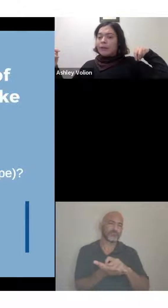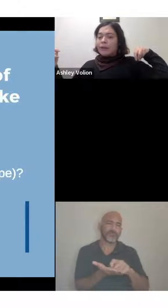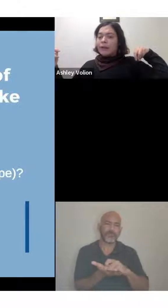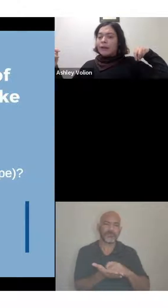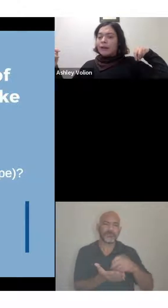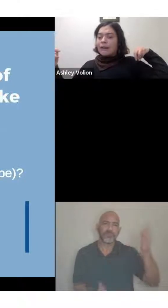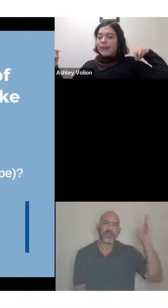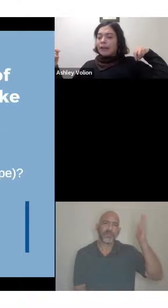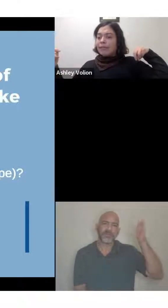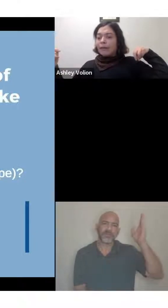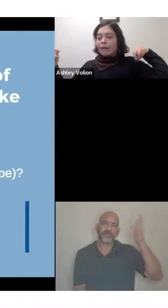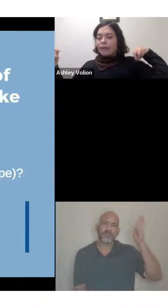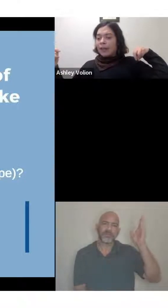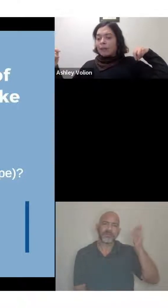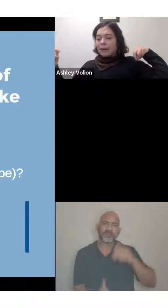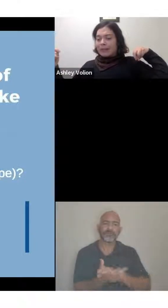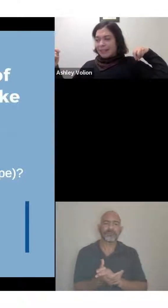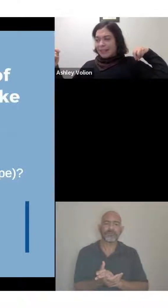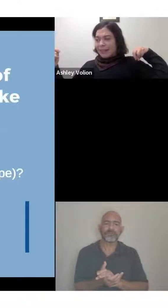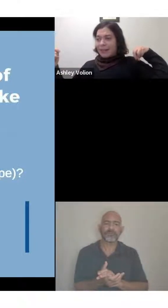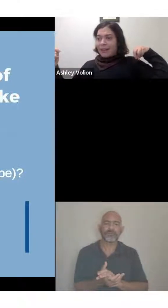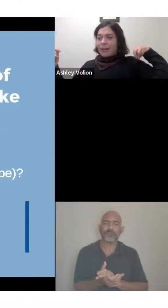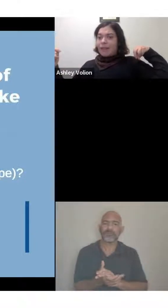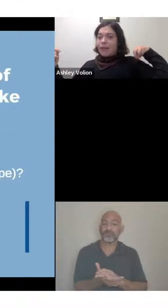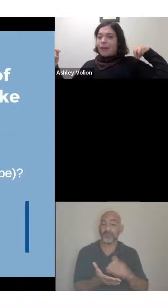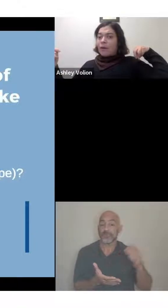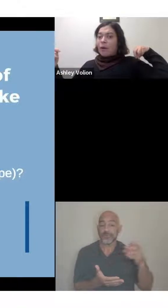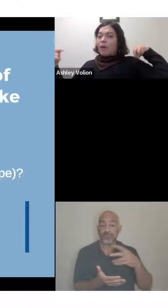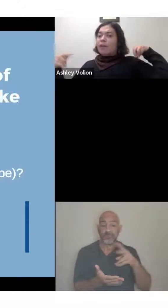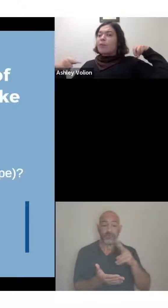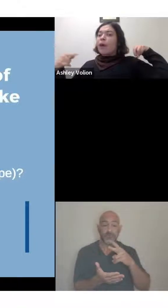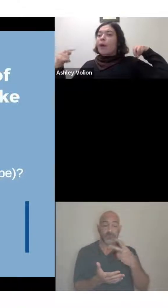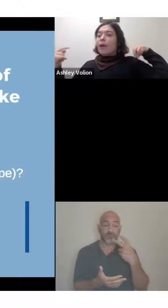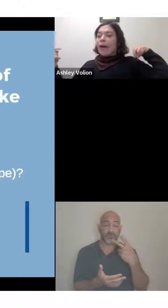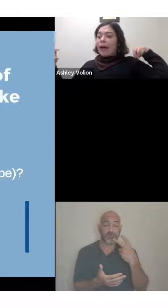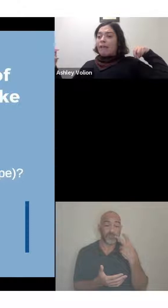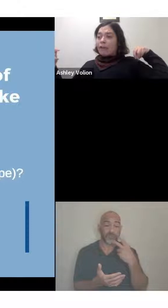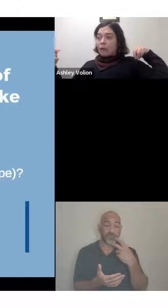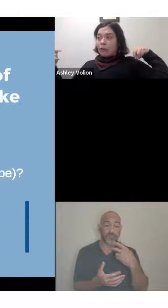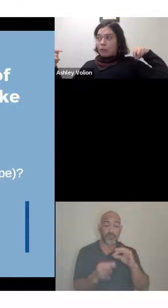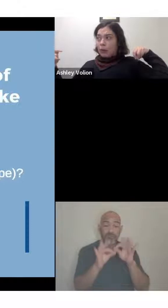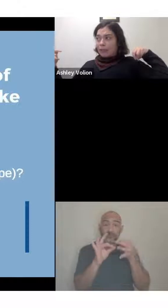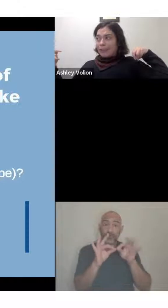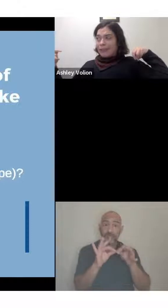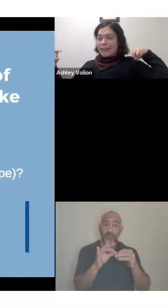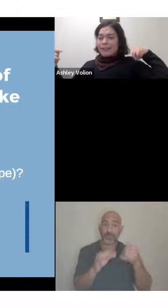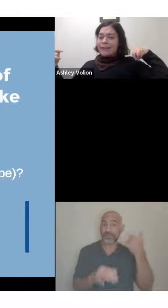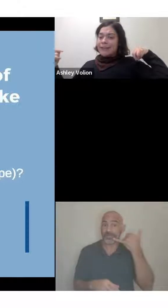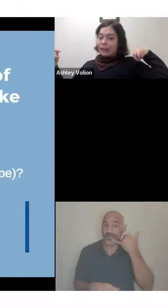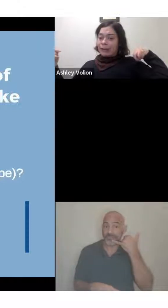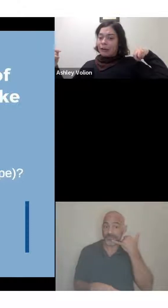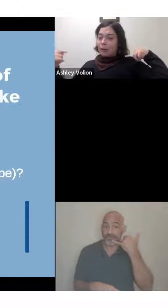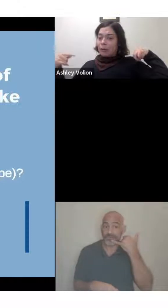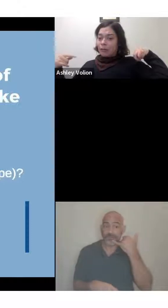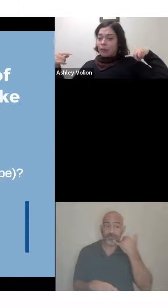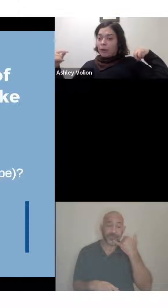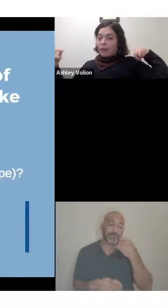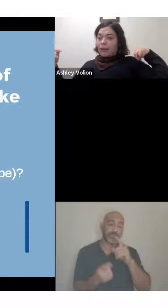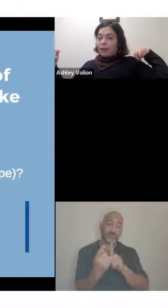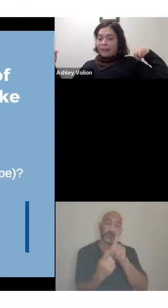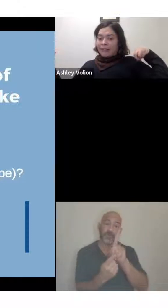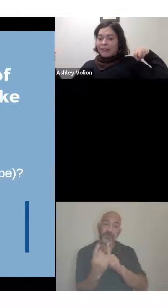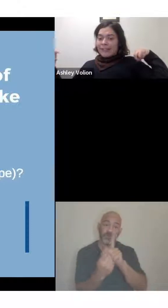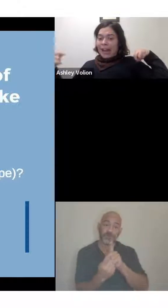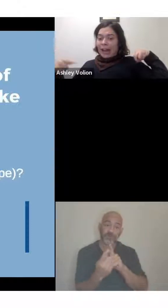an interpreter, telephone, in person, video call, because we all have our own preferences and our own